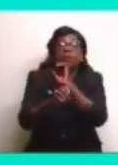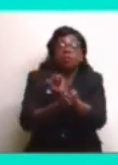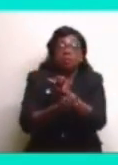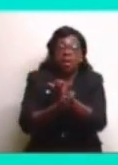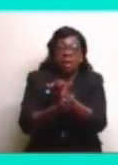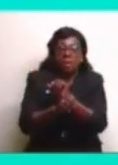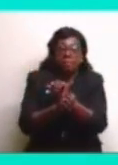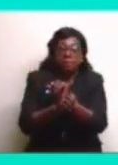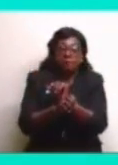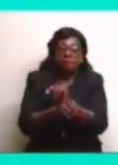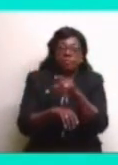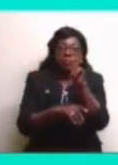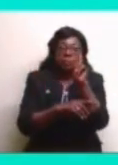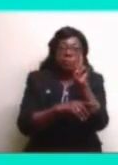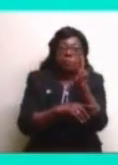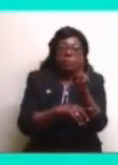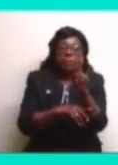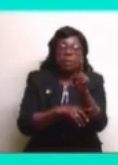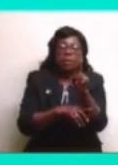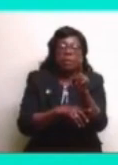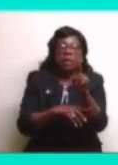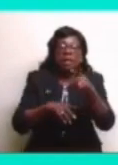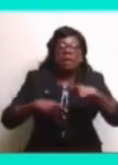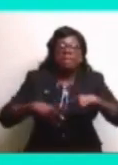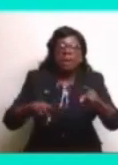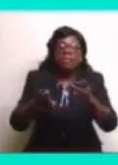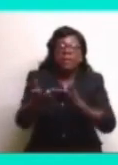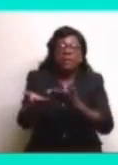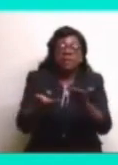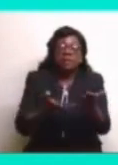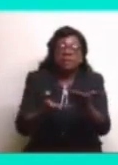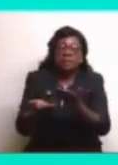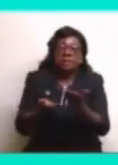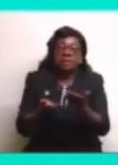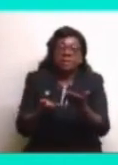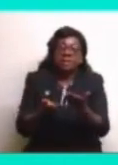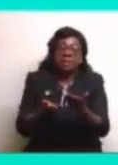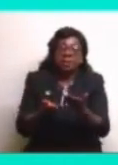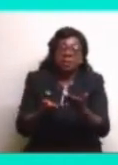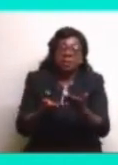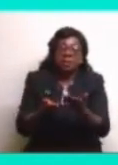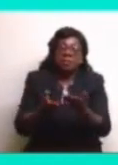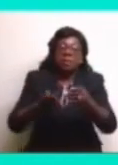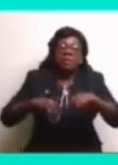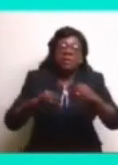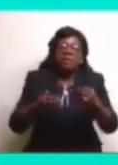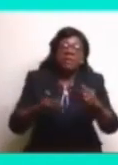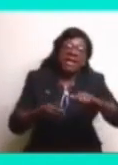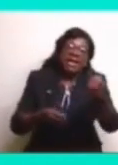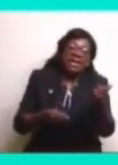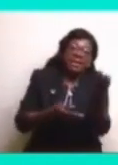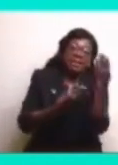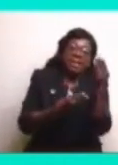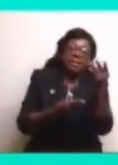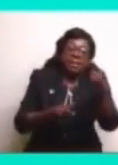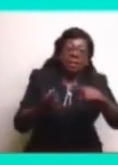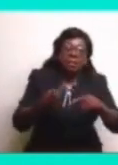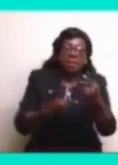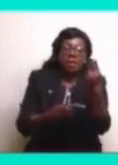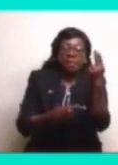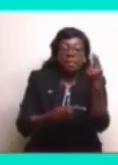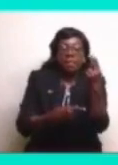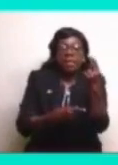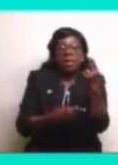and a career in public service which I would recommend to any Bahamian coming up. And I